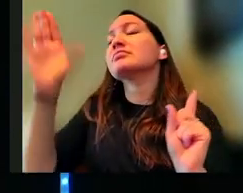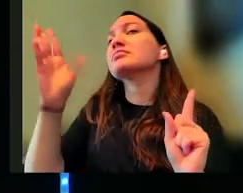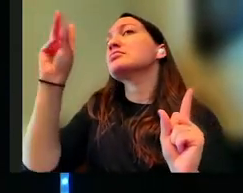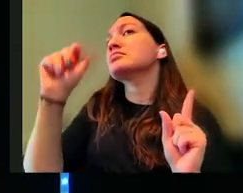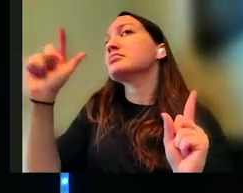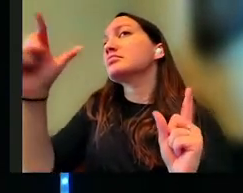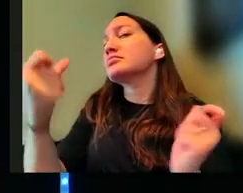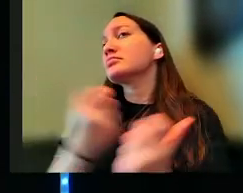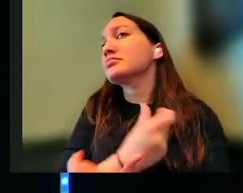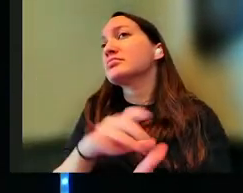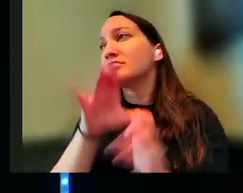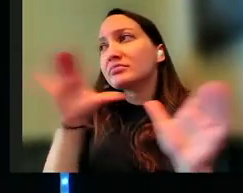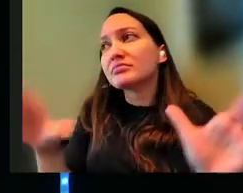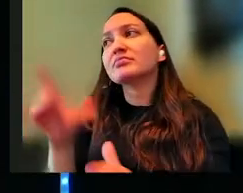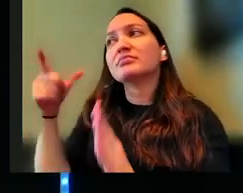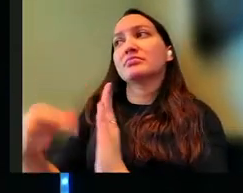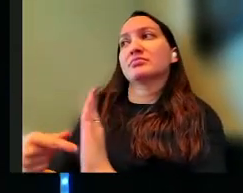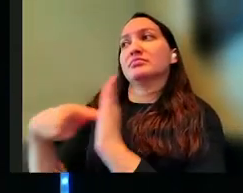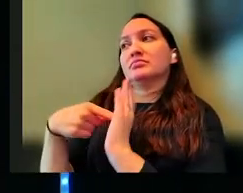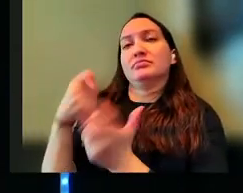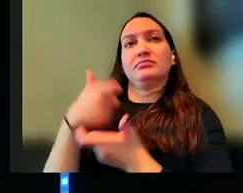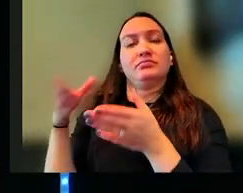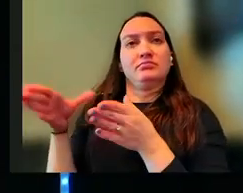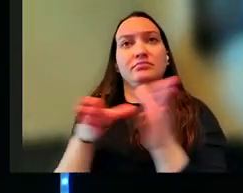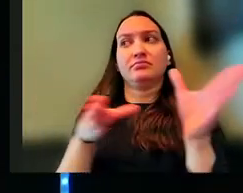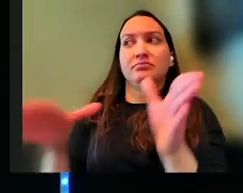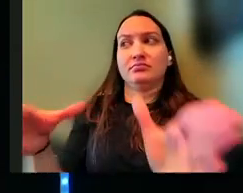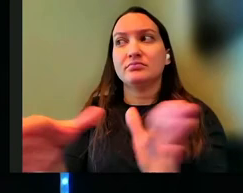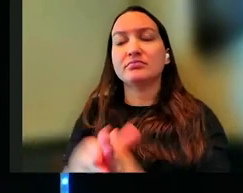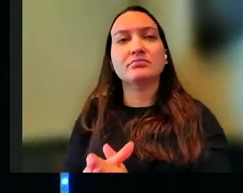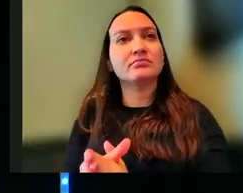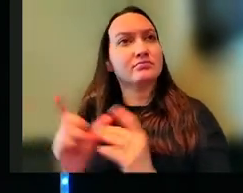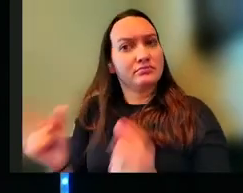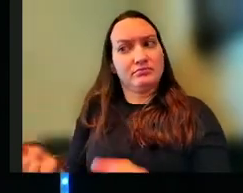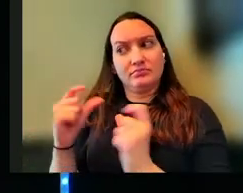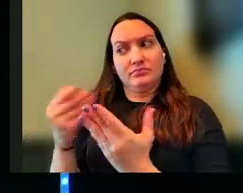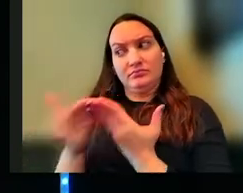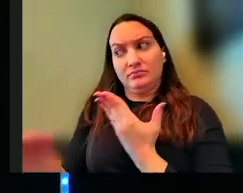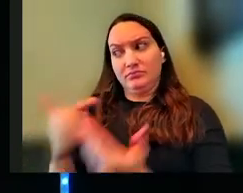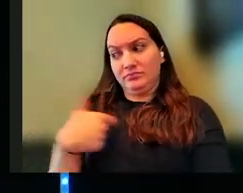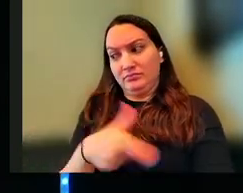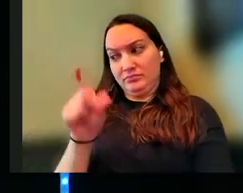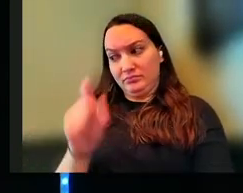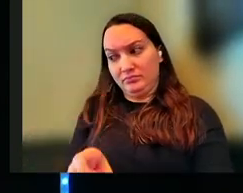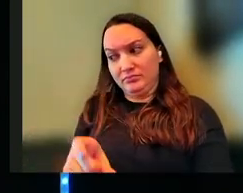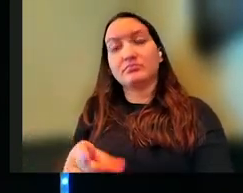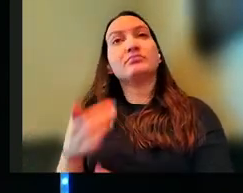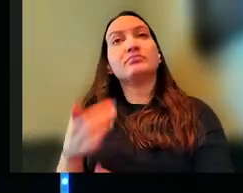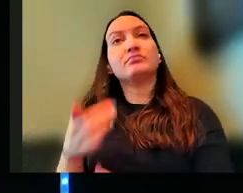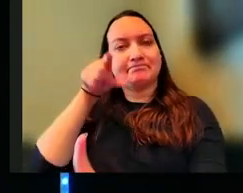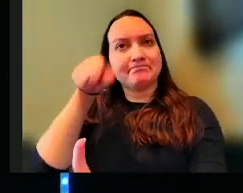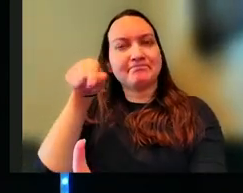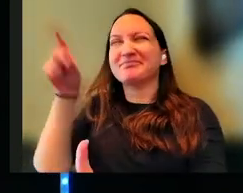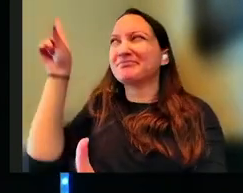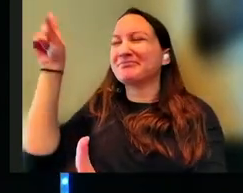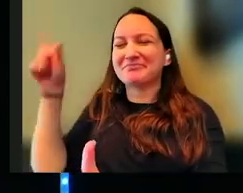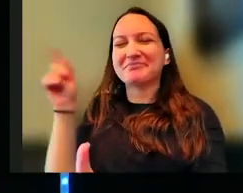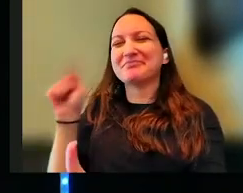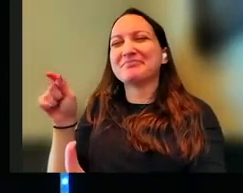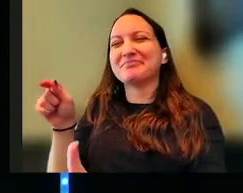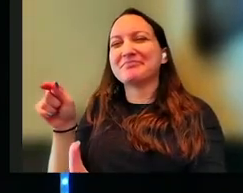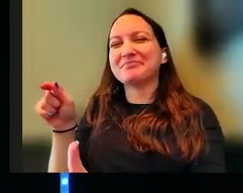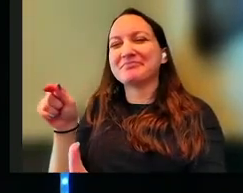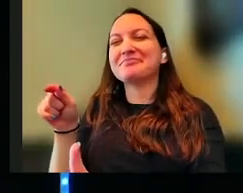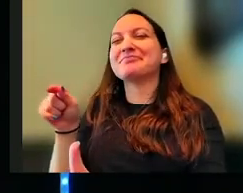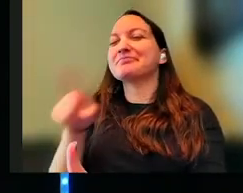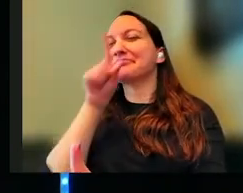you do, and he will show you which path to take. He'll give us what we need. He'll like the way and say, that's where you go. This is